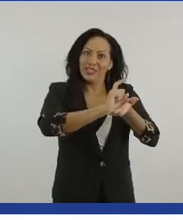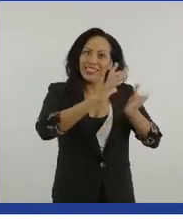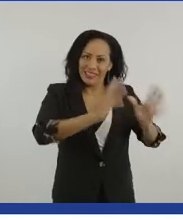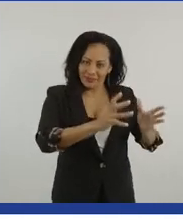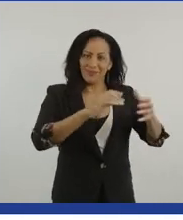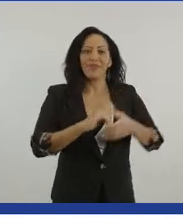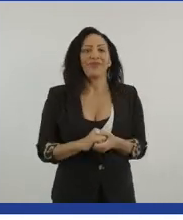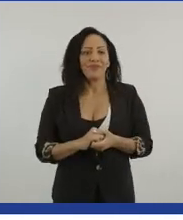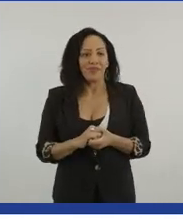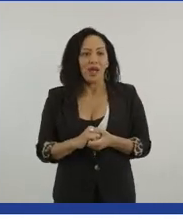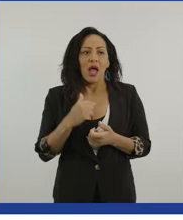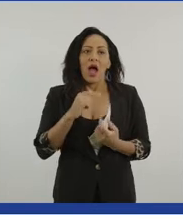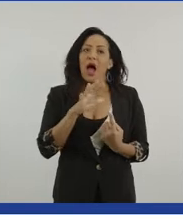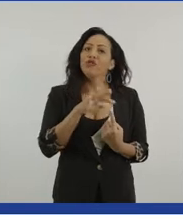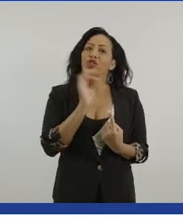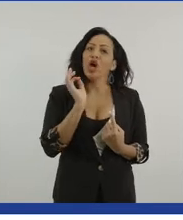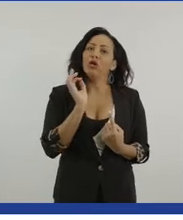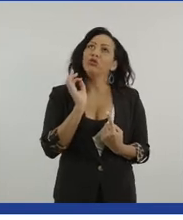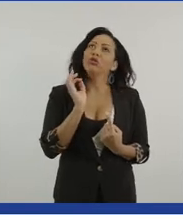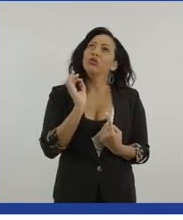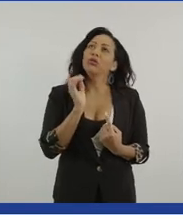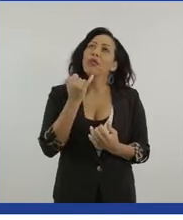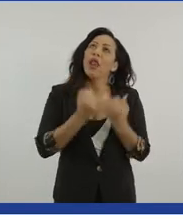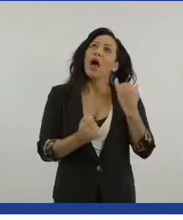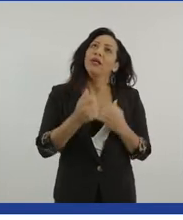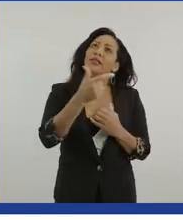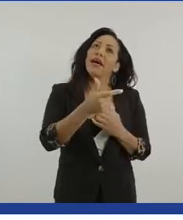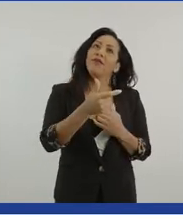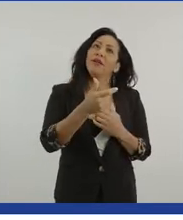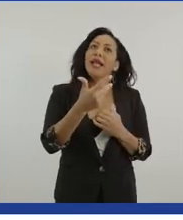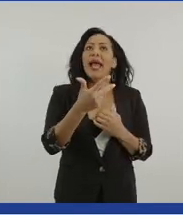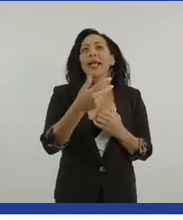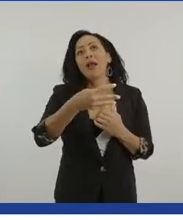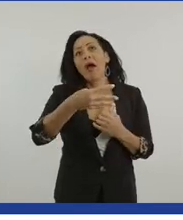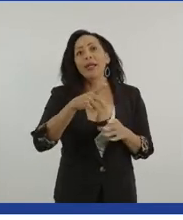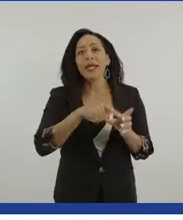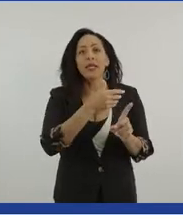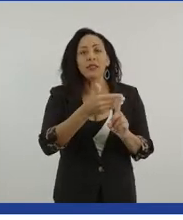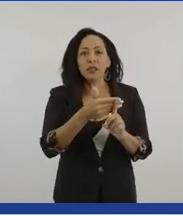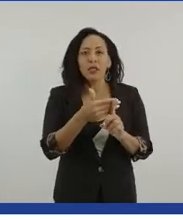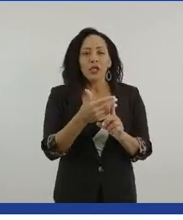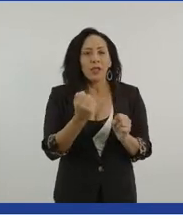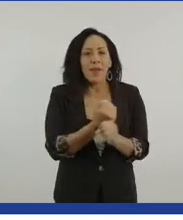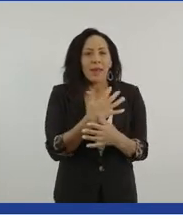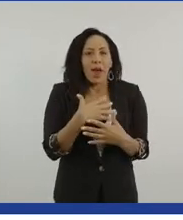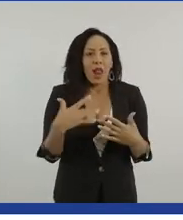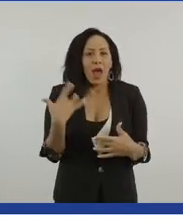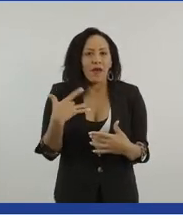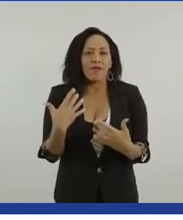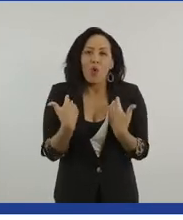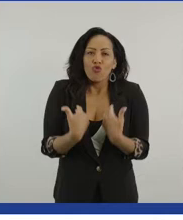but I've chosen the last seven, eight, nine years to actually enrich my life so that I'm able to